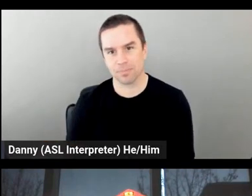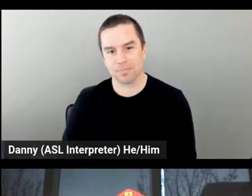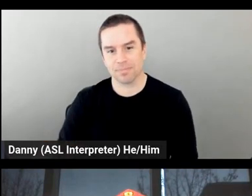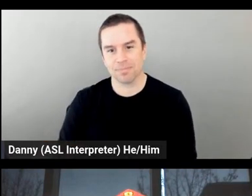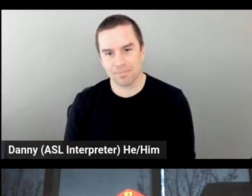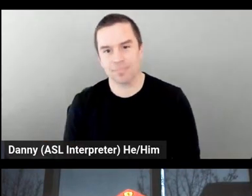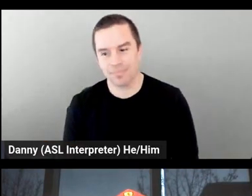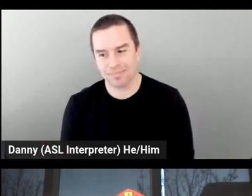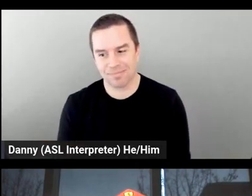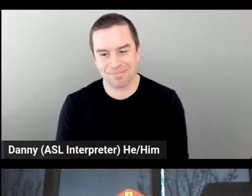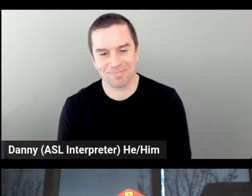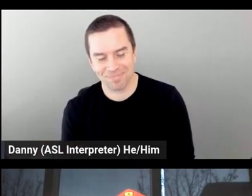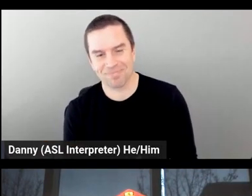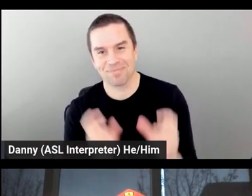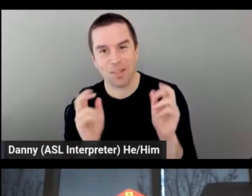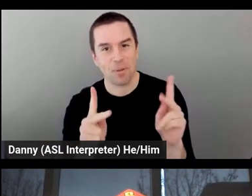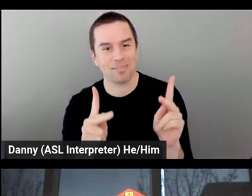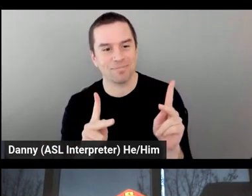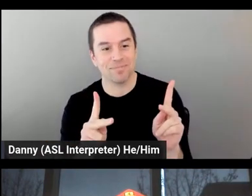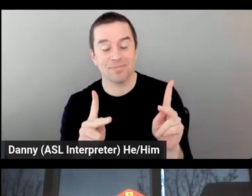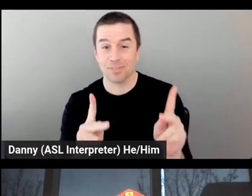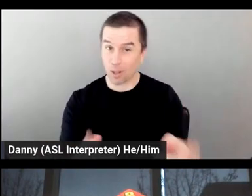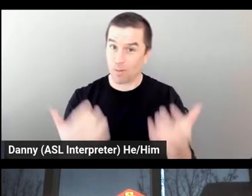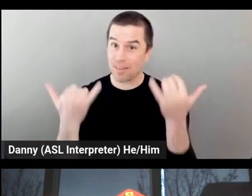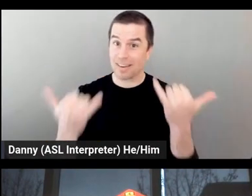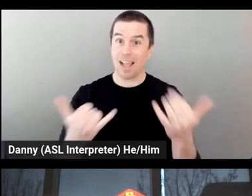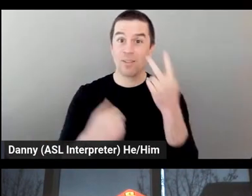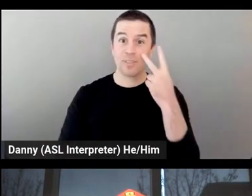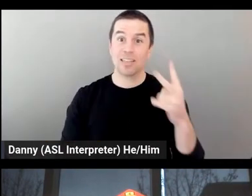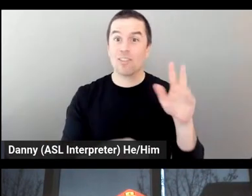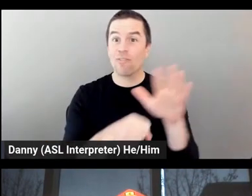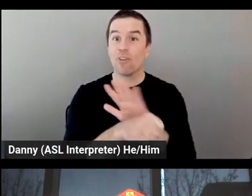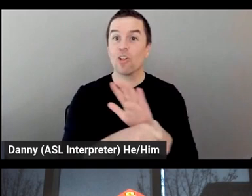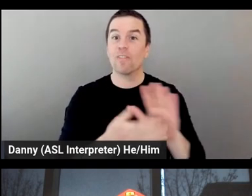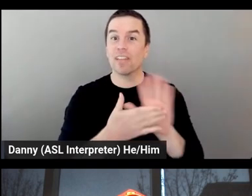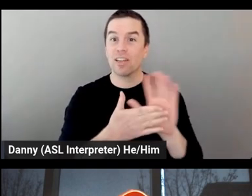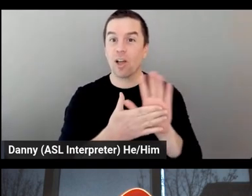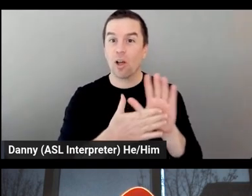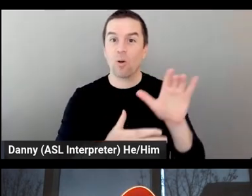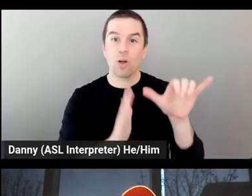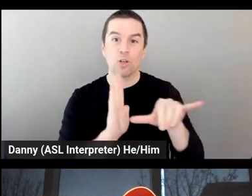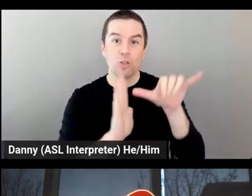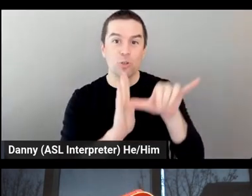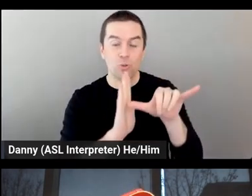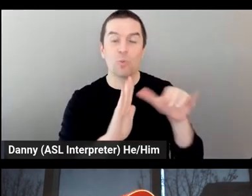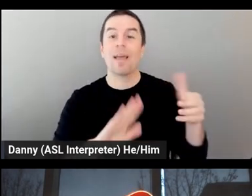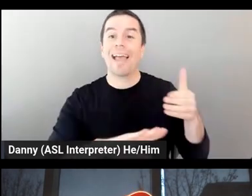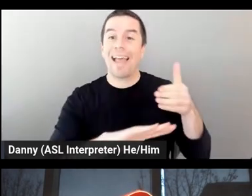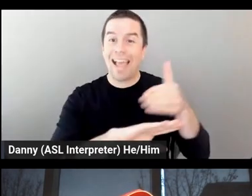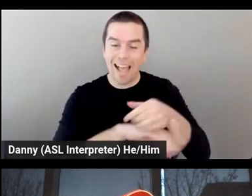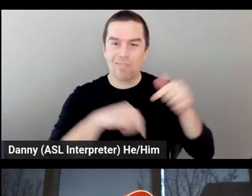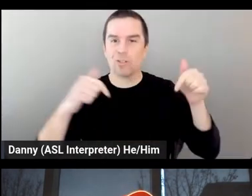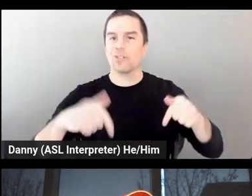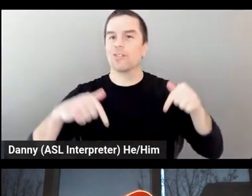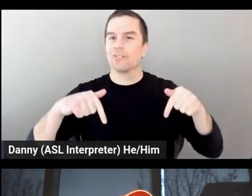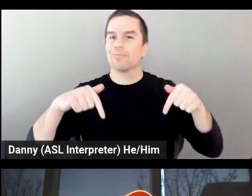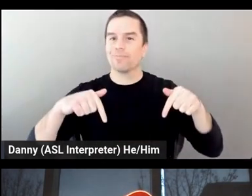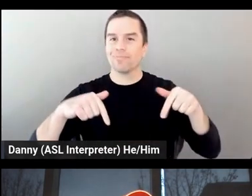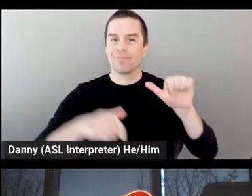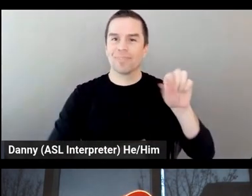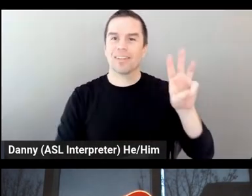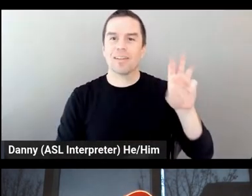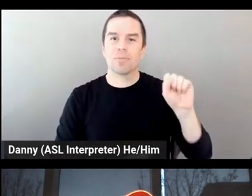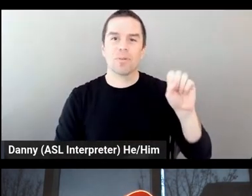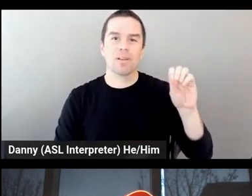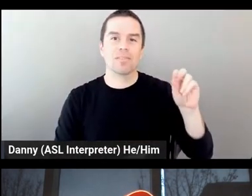All right, so you'll be able to see the full video on YouTube after this show's broadcast, so we'll give you the link later on for that. For now,